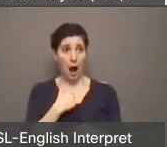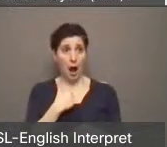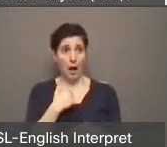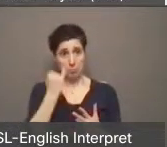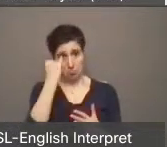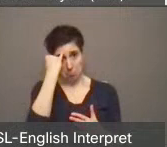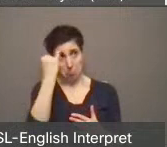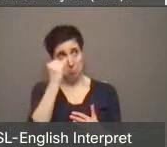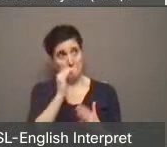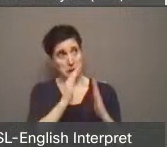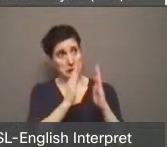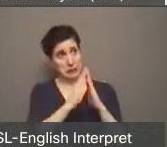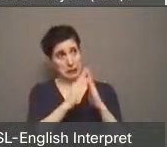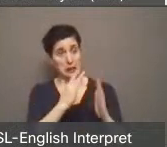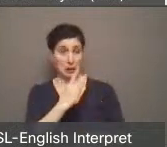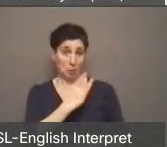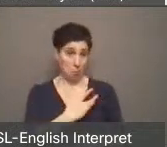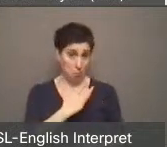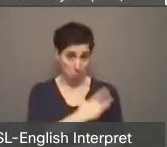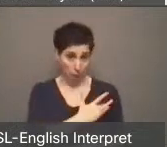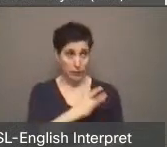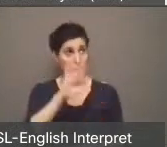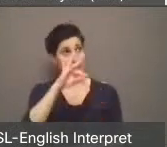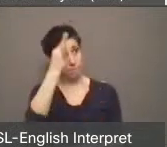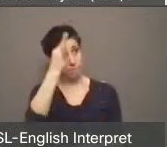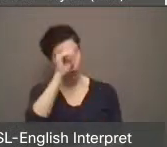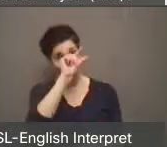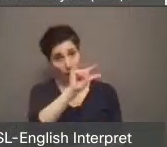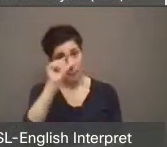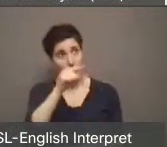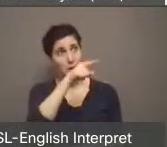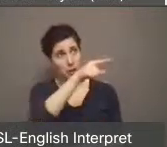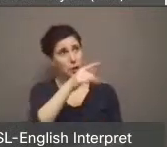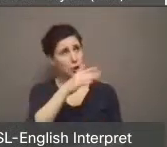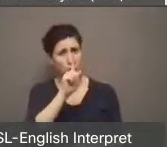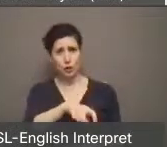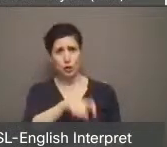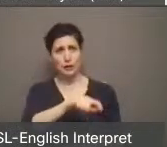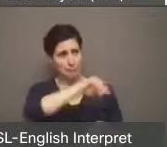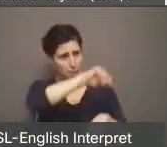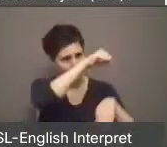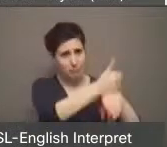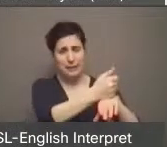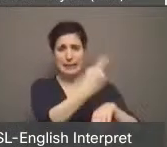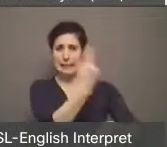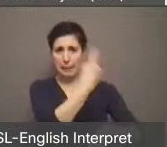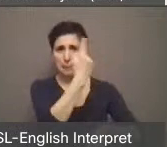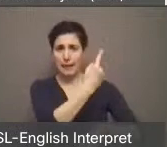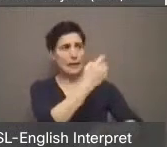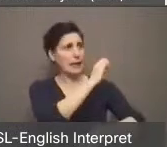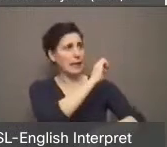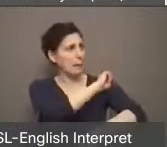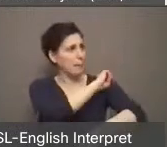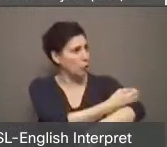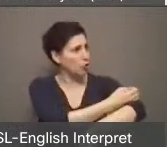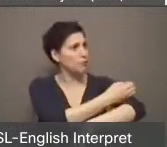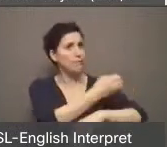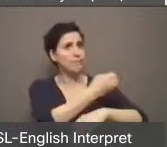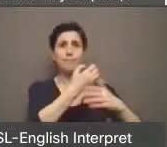maybe the Province and or the Federal Government would create some sort of joint environmental energy emergency program.